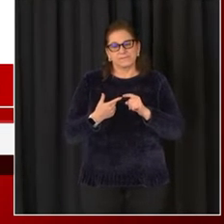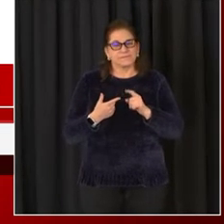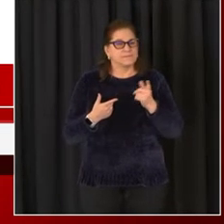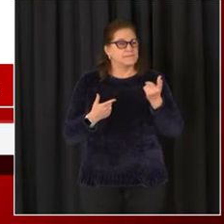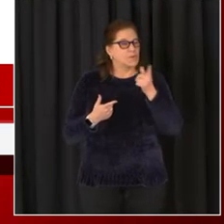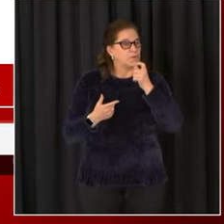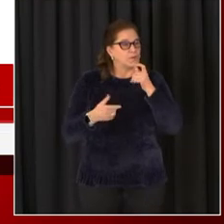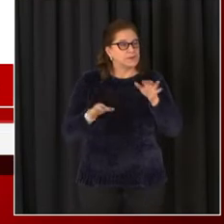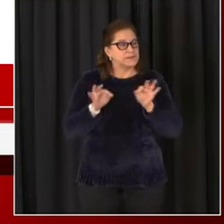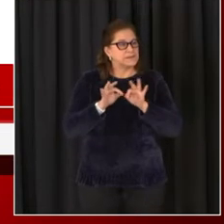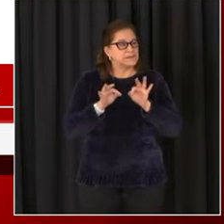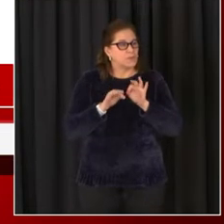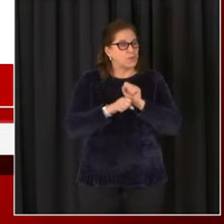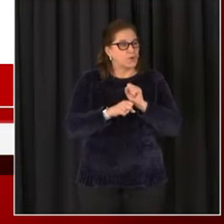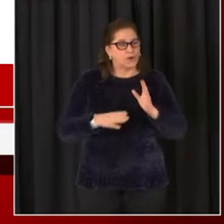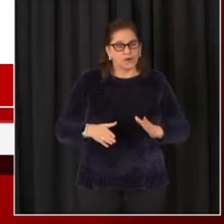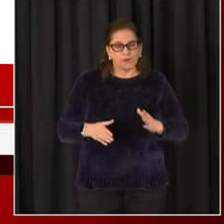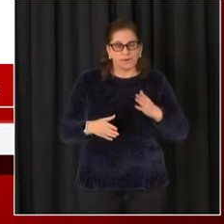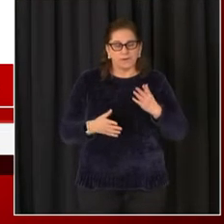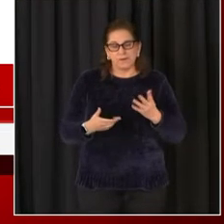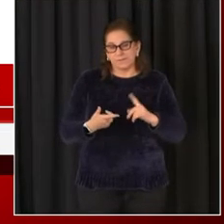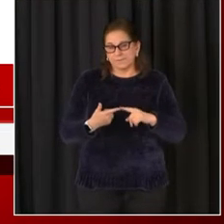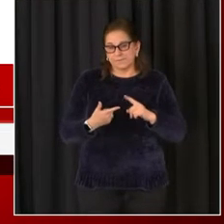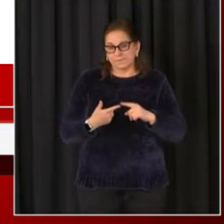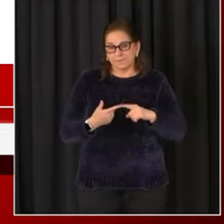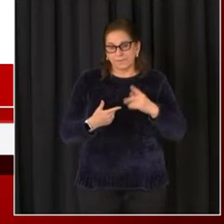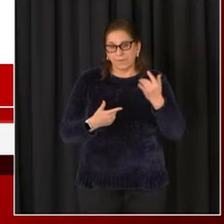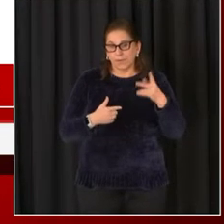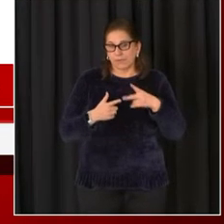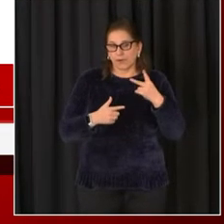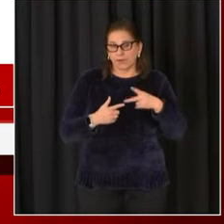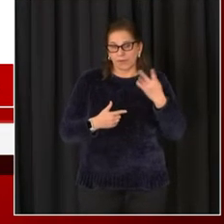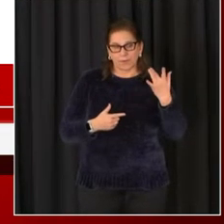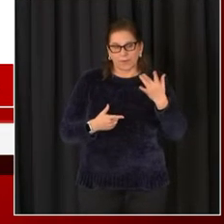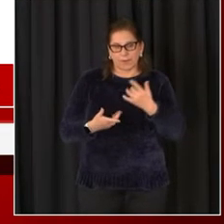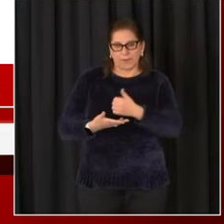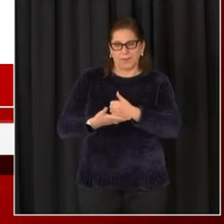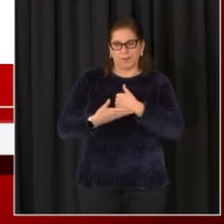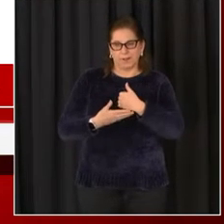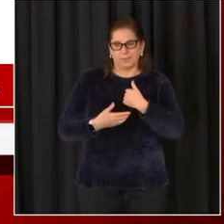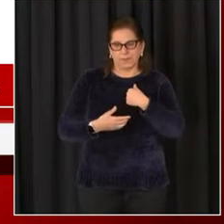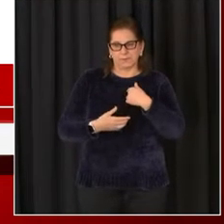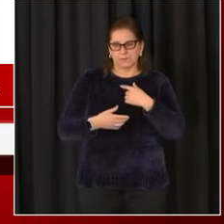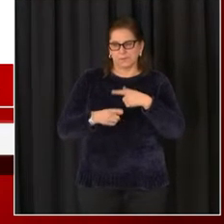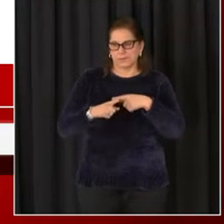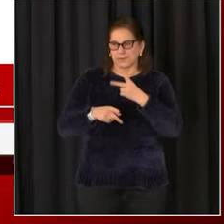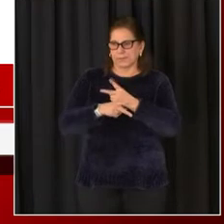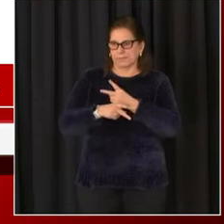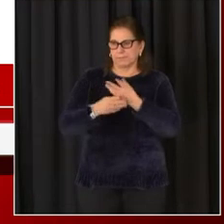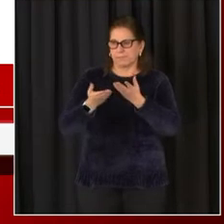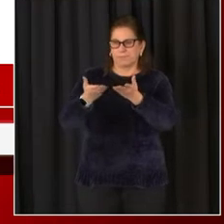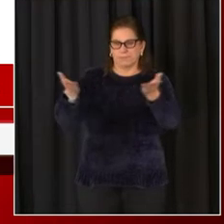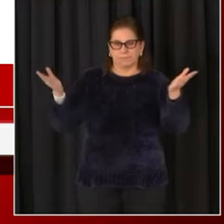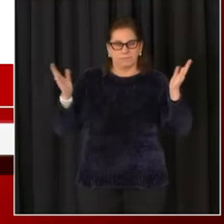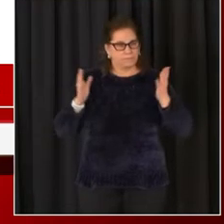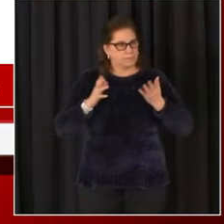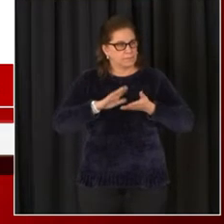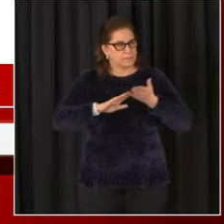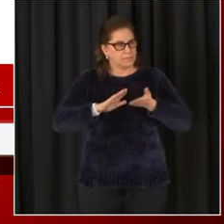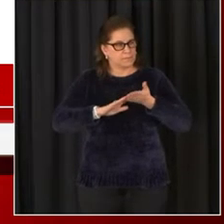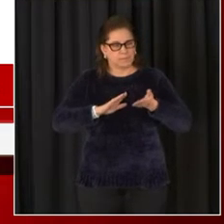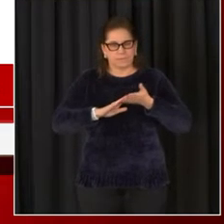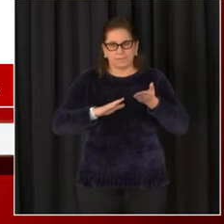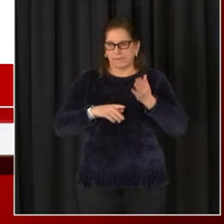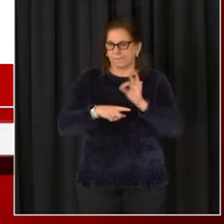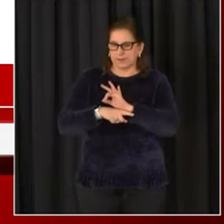And the reason why we prioritize them is because they help us to preserve our societal functions. Part of